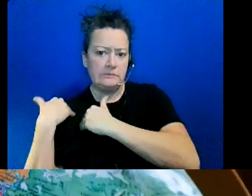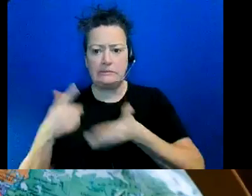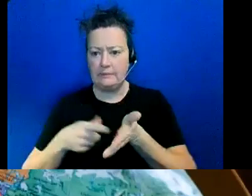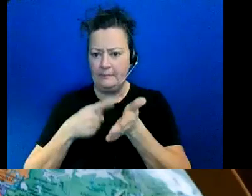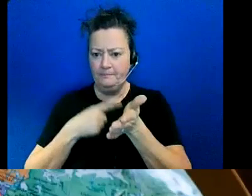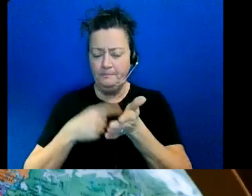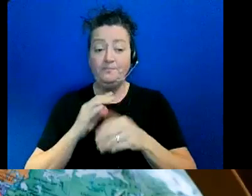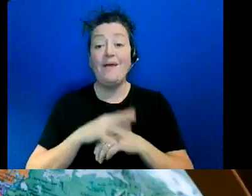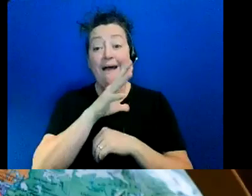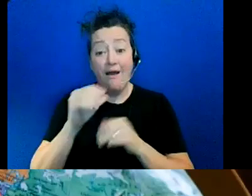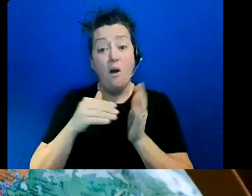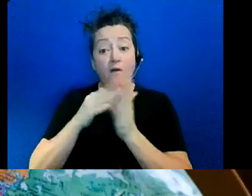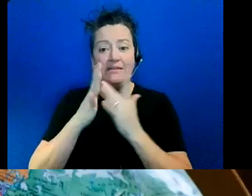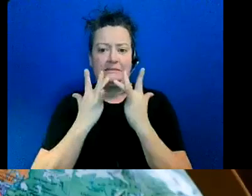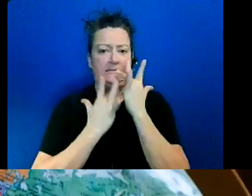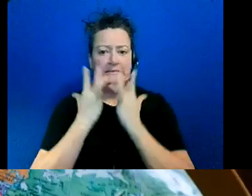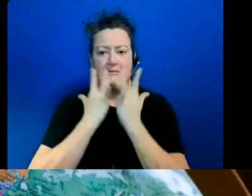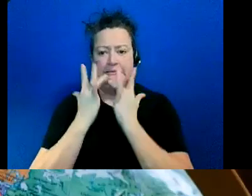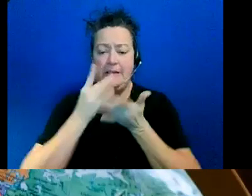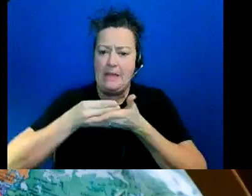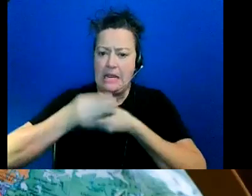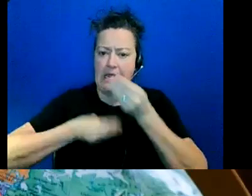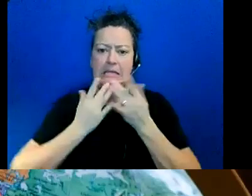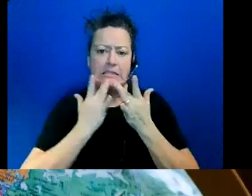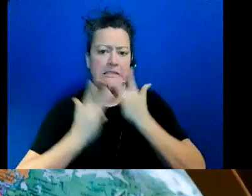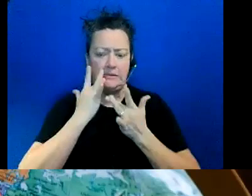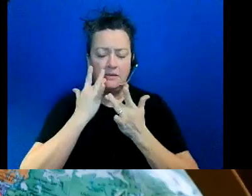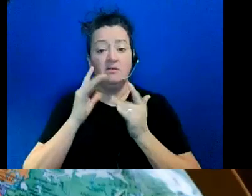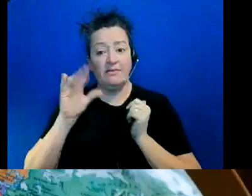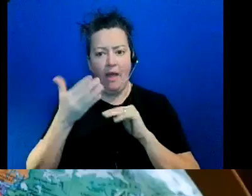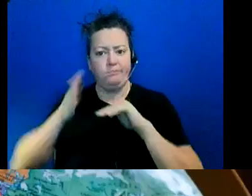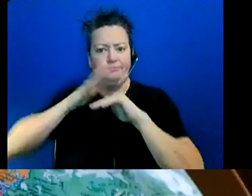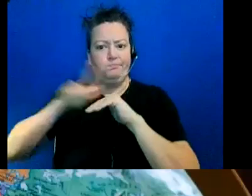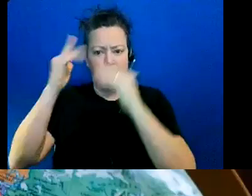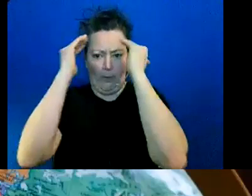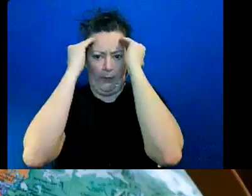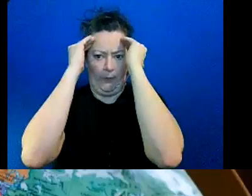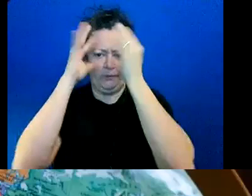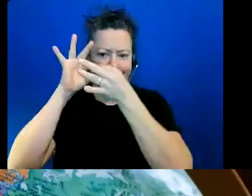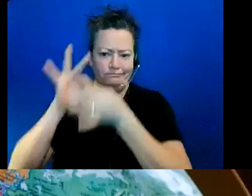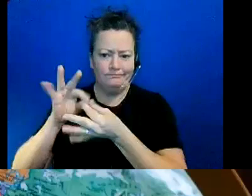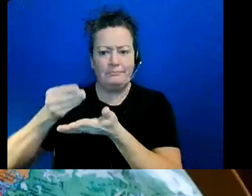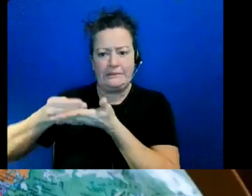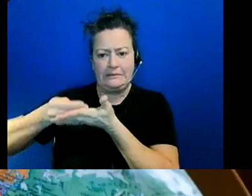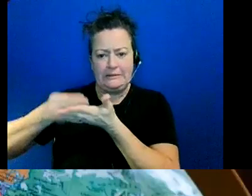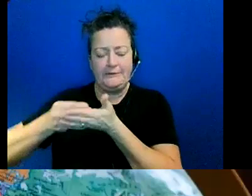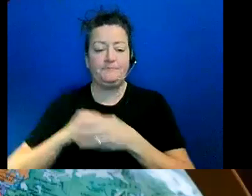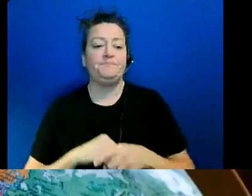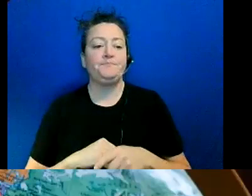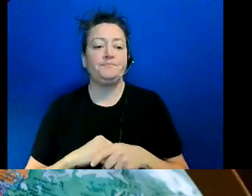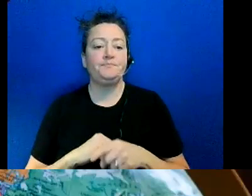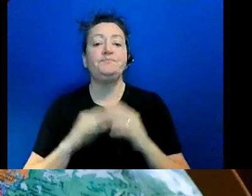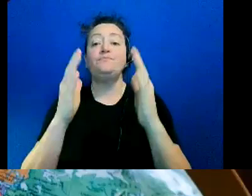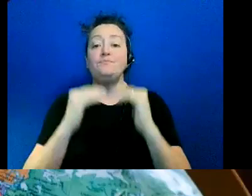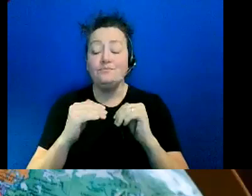tight budget so money is a constant worry for international students students we have internationally adopted